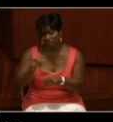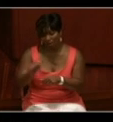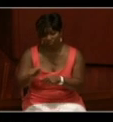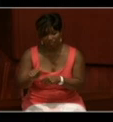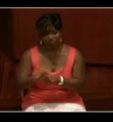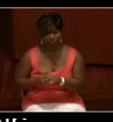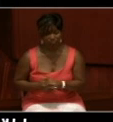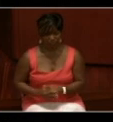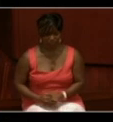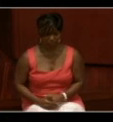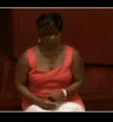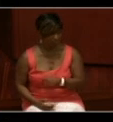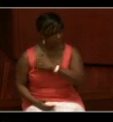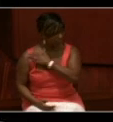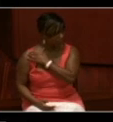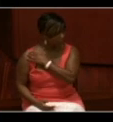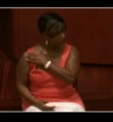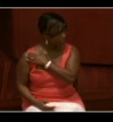Mark?